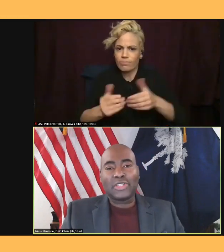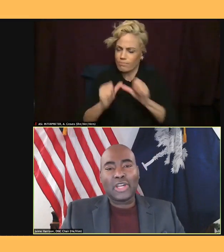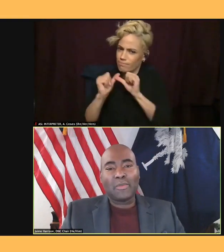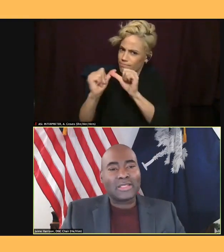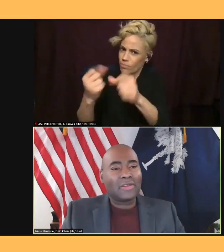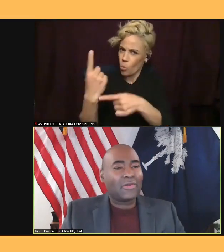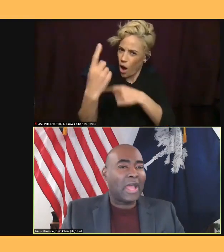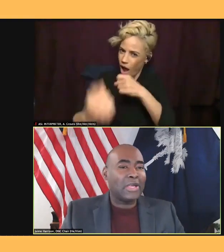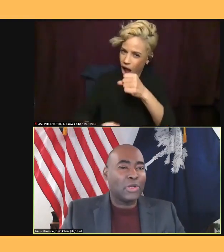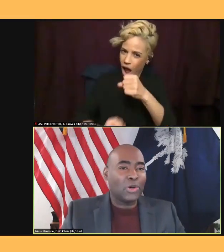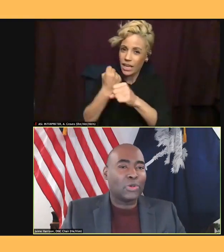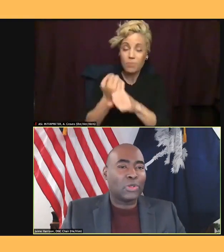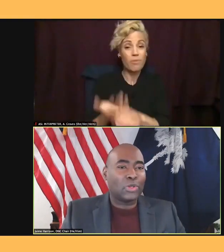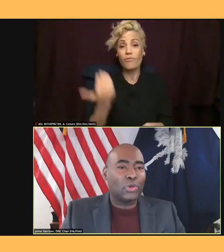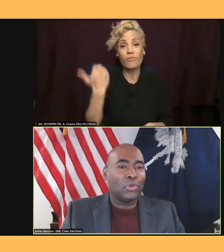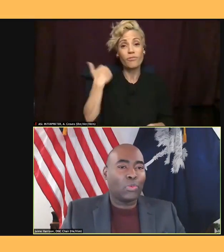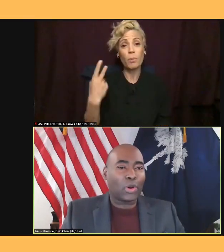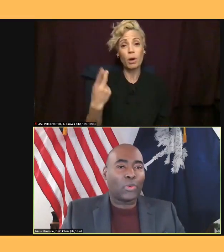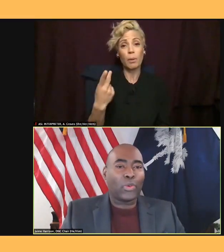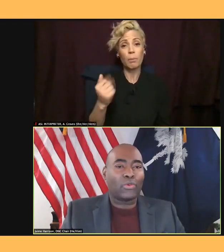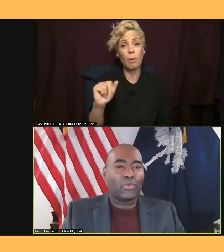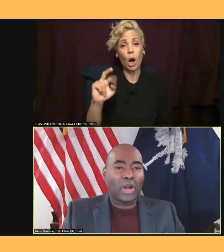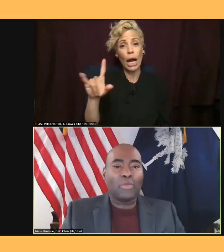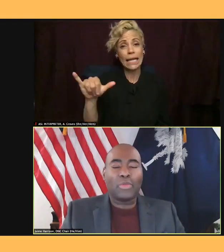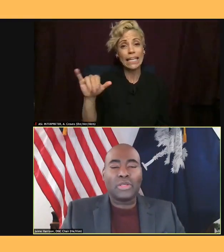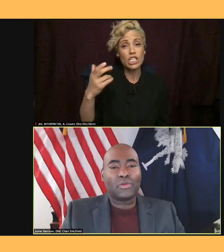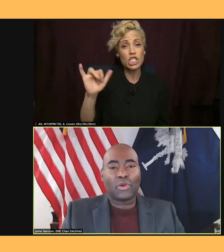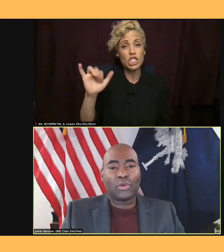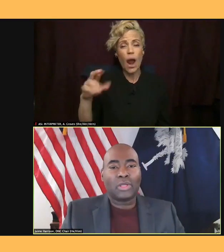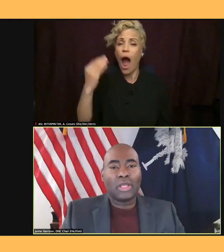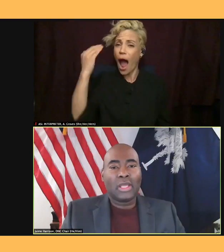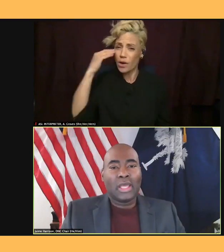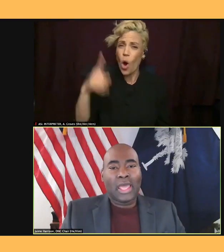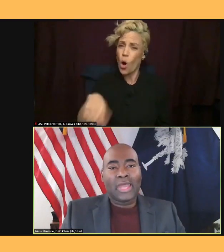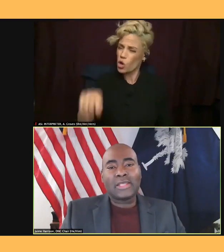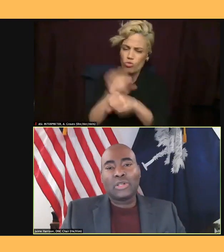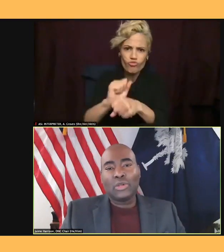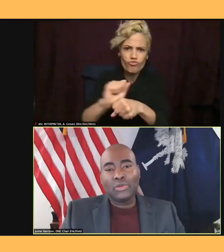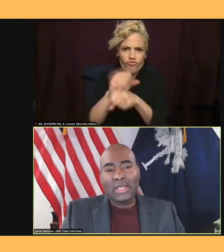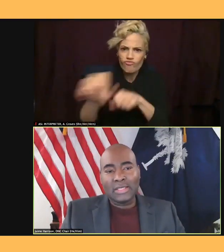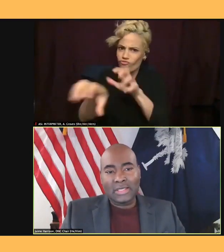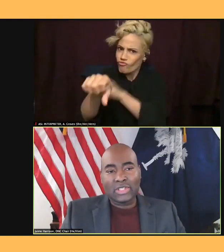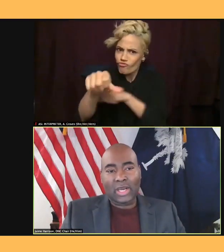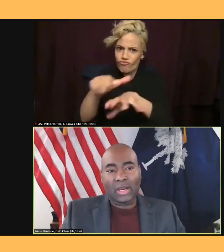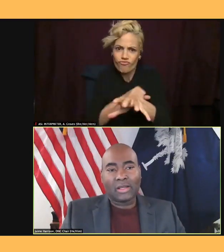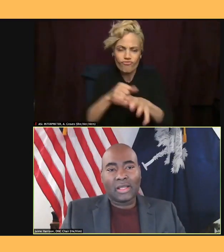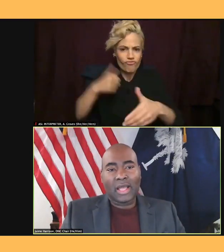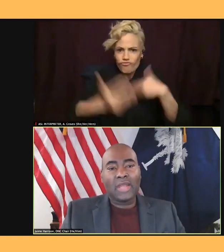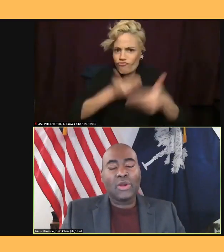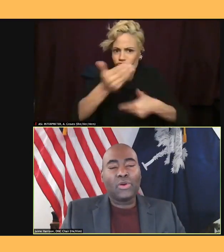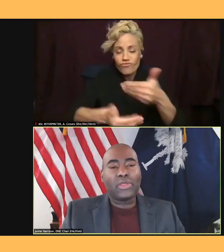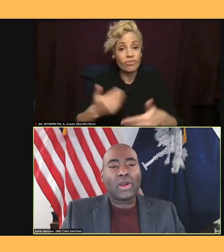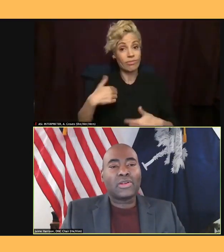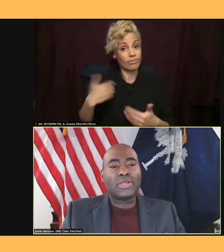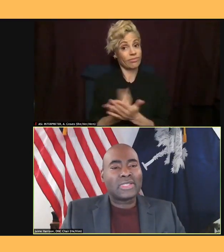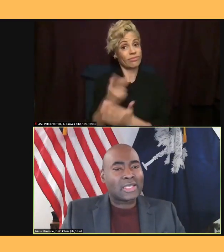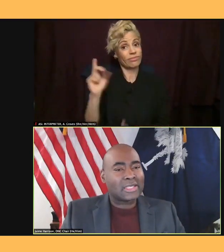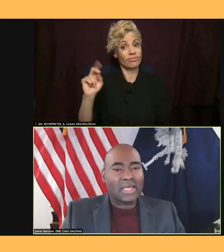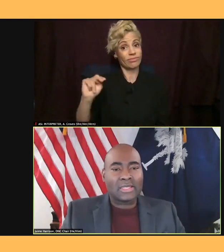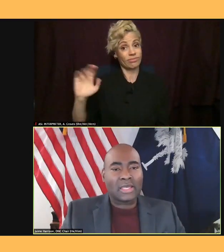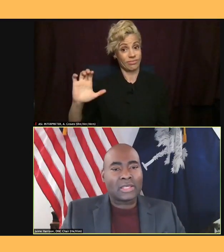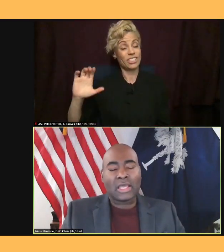I know you work where the rubber meets the road. And as the new DNC Chair, I know that our success is